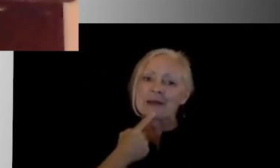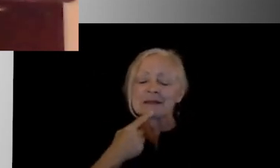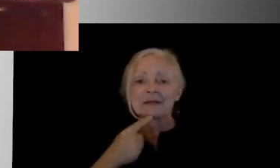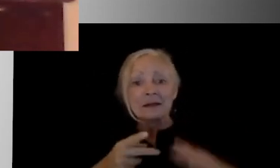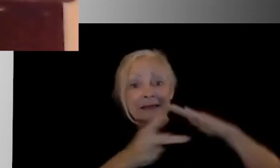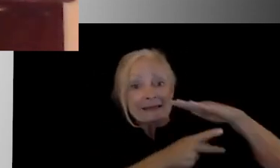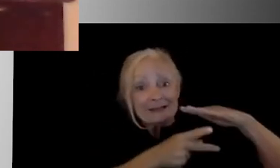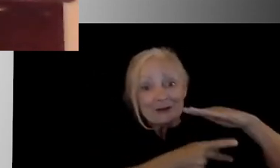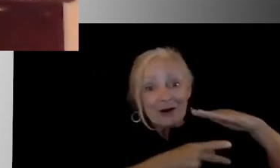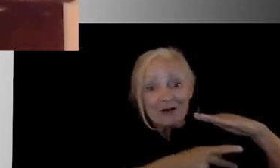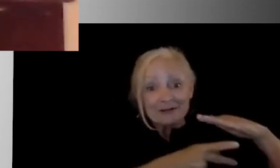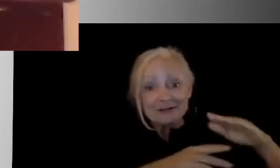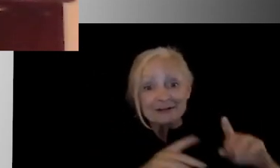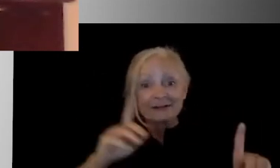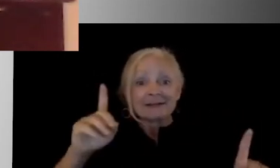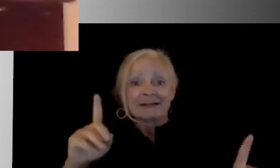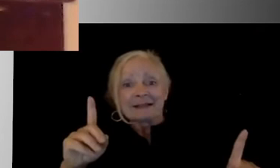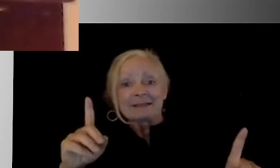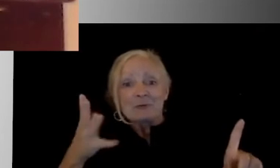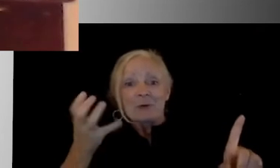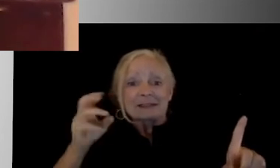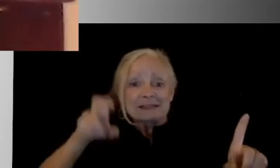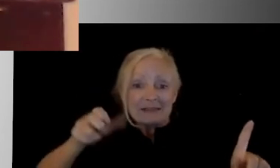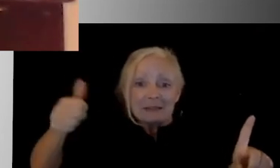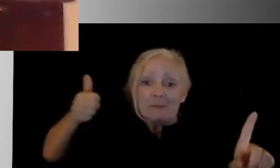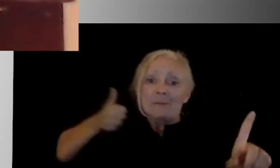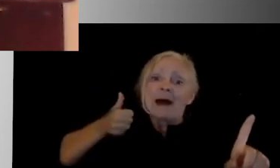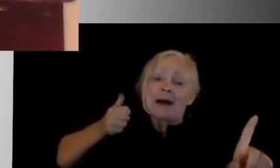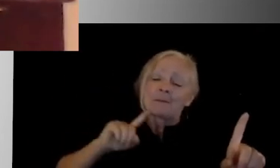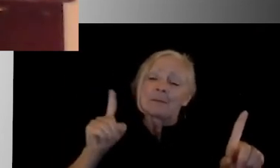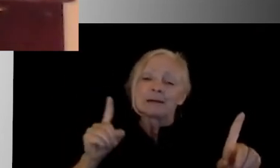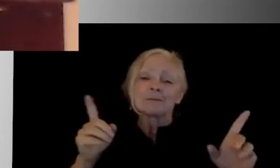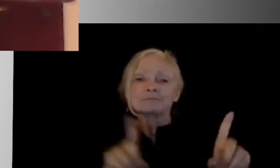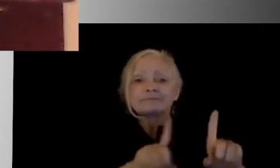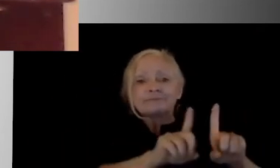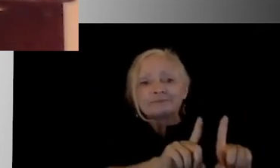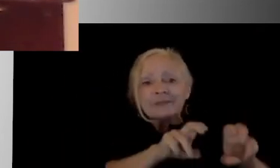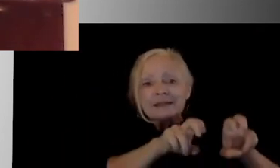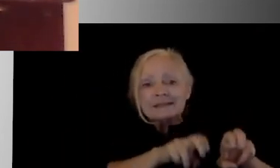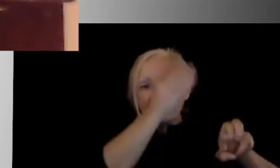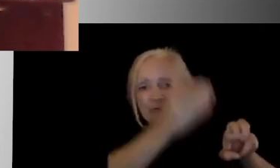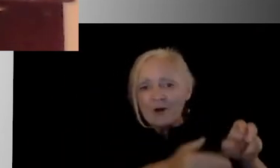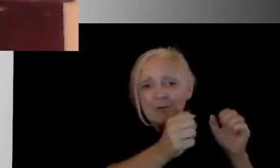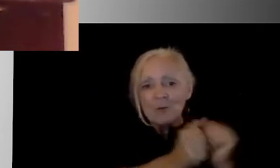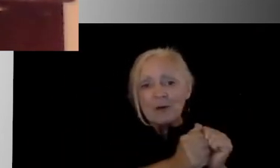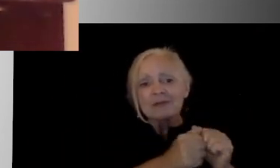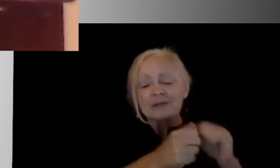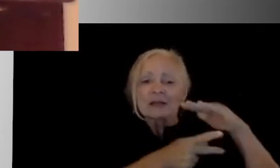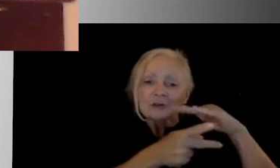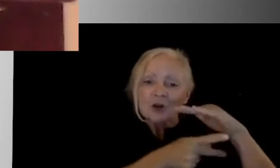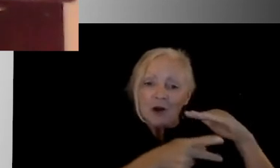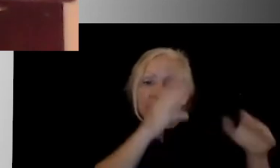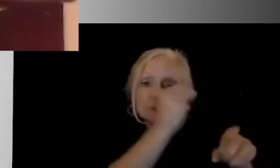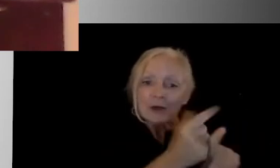elementary career to sit in the back of the bus. And if they have a kindergarten sibling, they're going to be sitting up front. So, and of course, all facing forward, drivers will